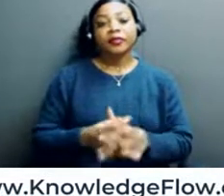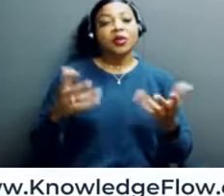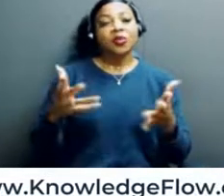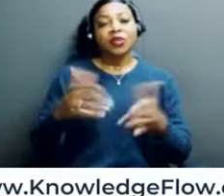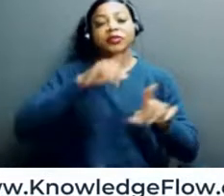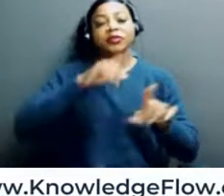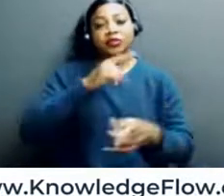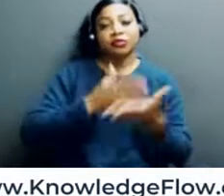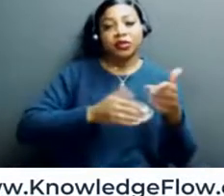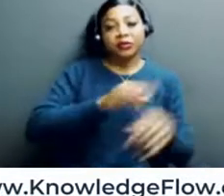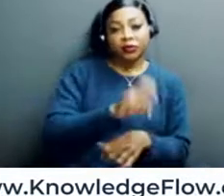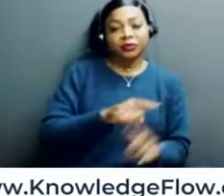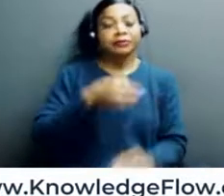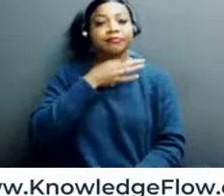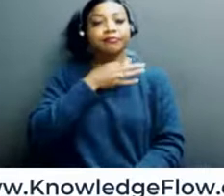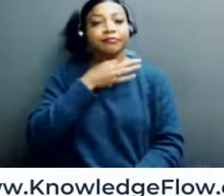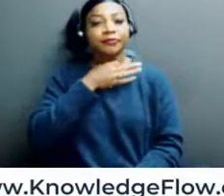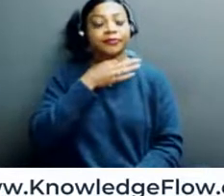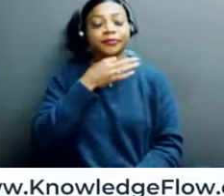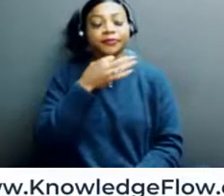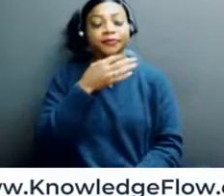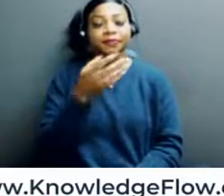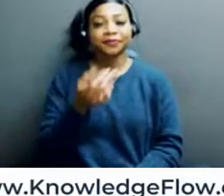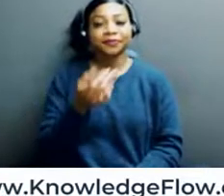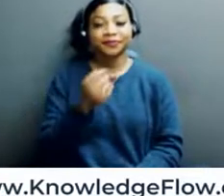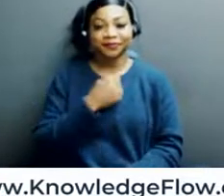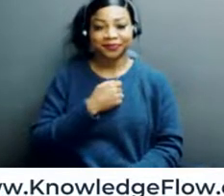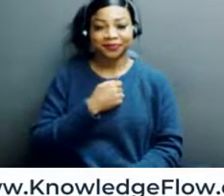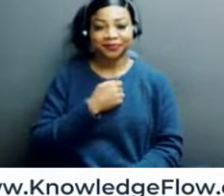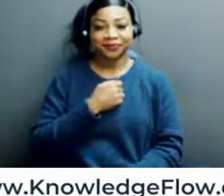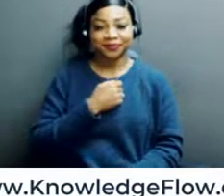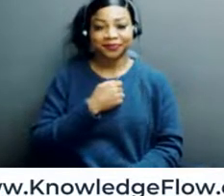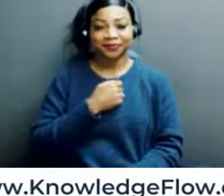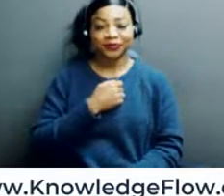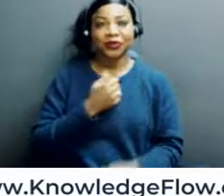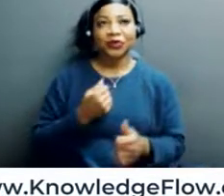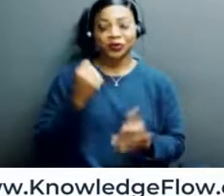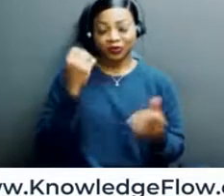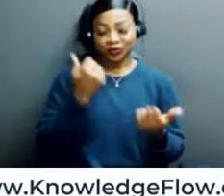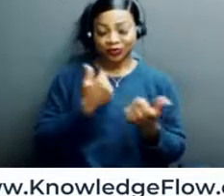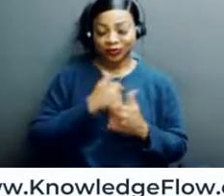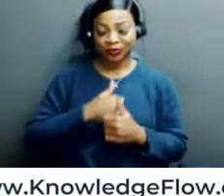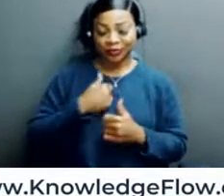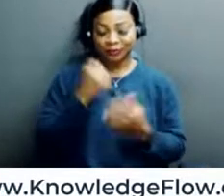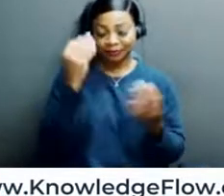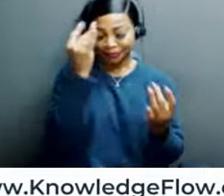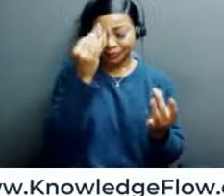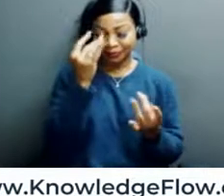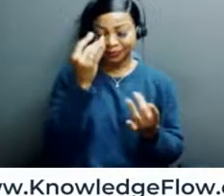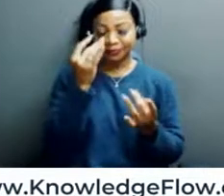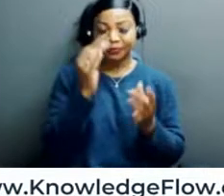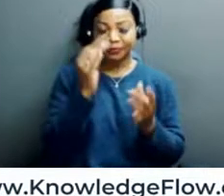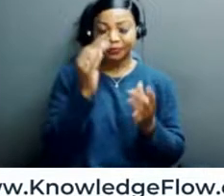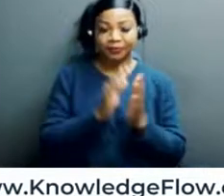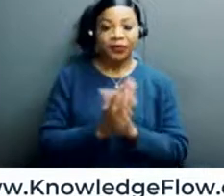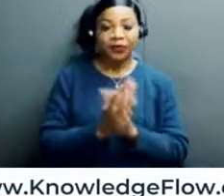matters because I'm trying to form my thought here. So technology is now something